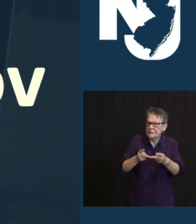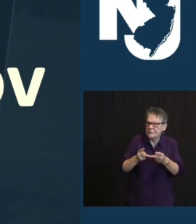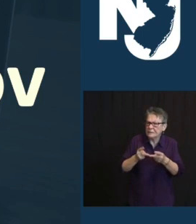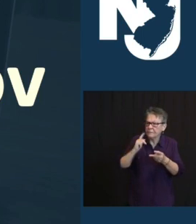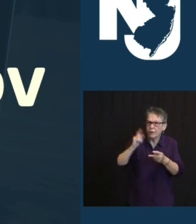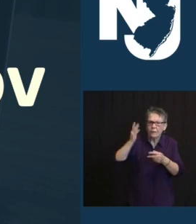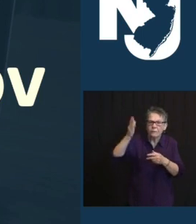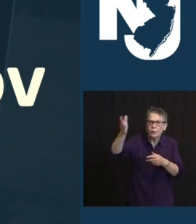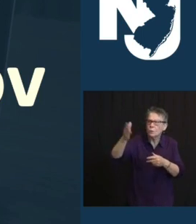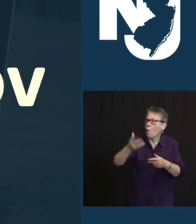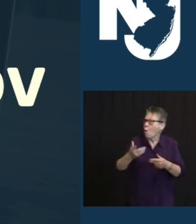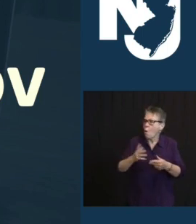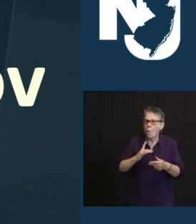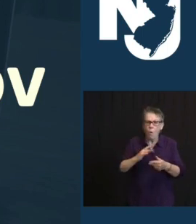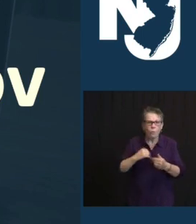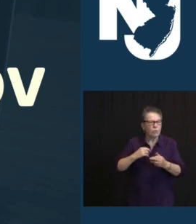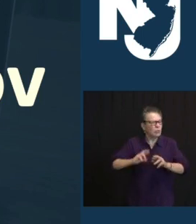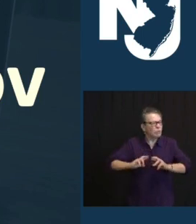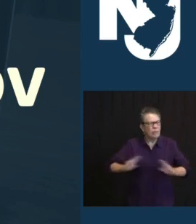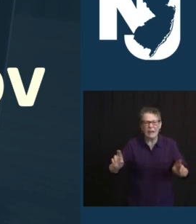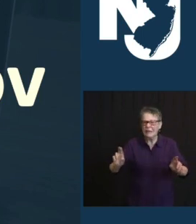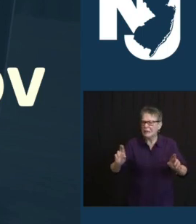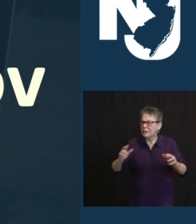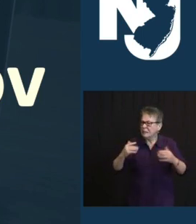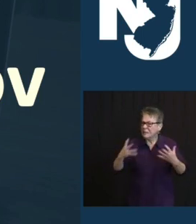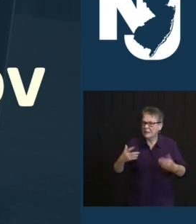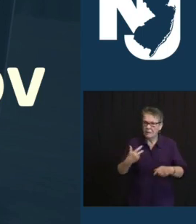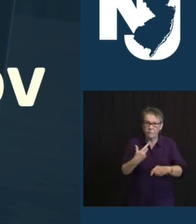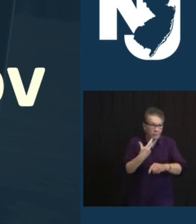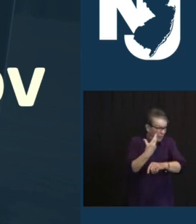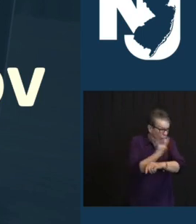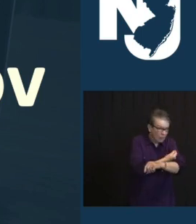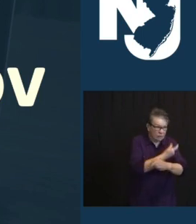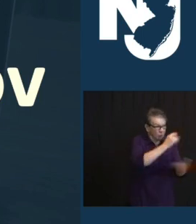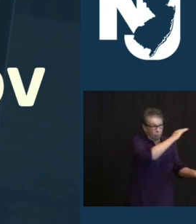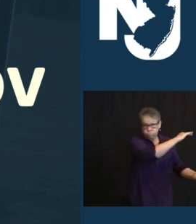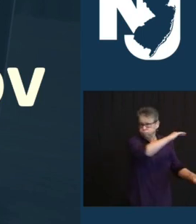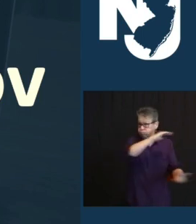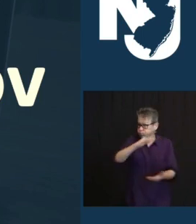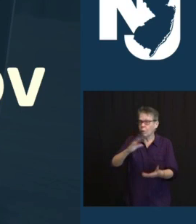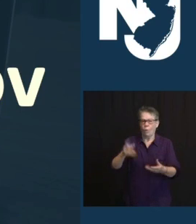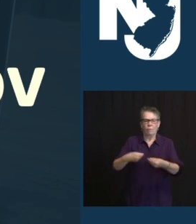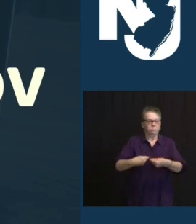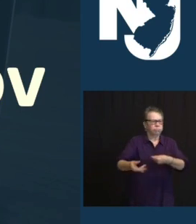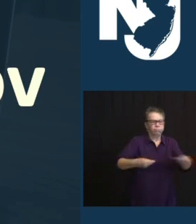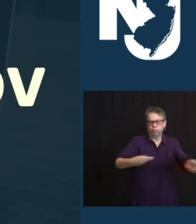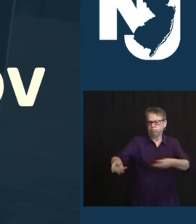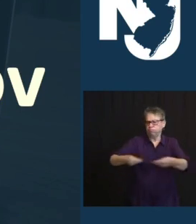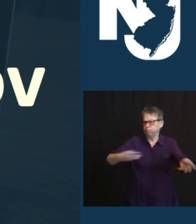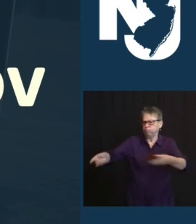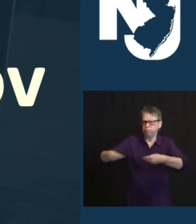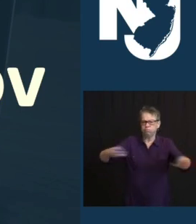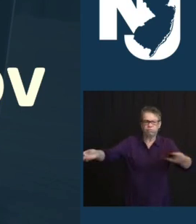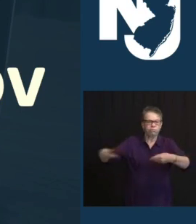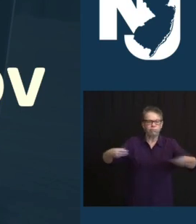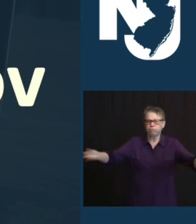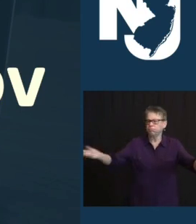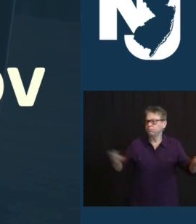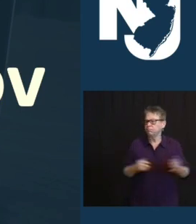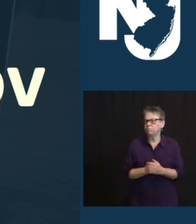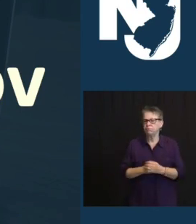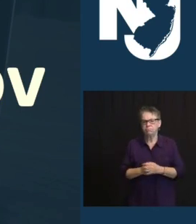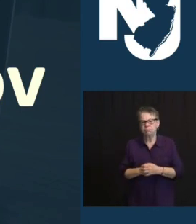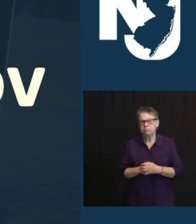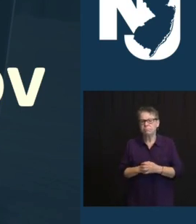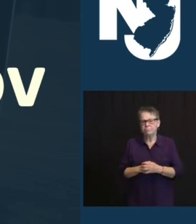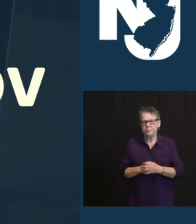DISPOSAL ONCE WE HAVE THE SUPPLY THAT CAN MATCH THAT MUSCLE. FOR THE MOMENT, WE'RE GOING TO KEEP WORKING WITHIN THE FRAMEWORK